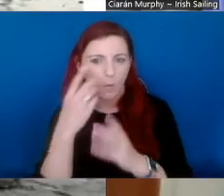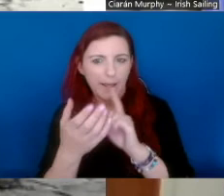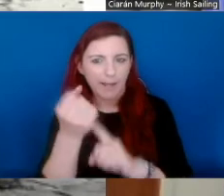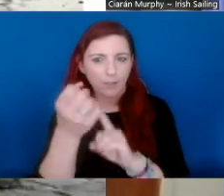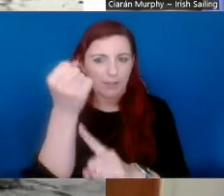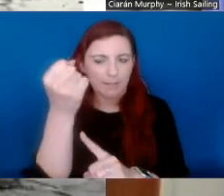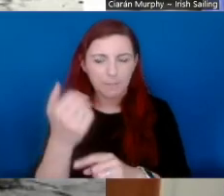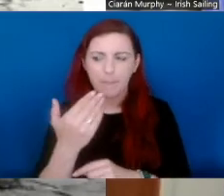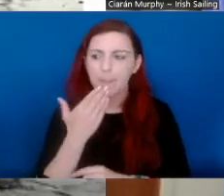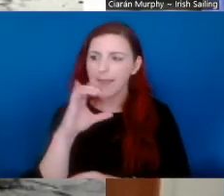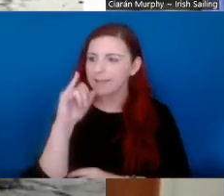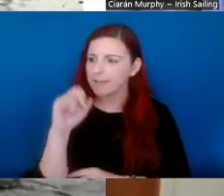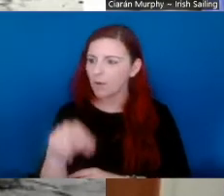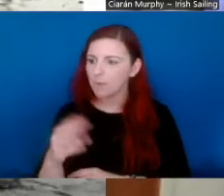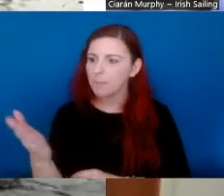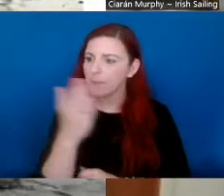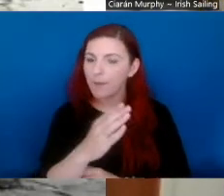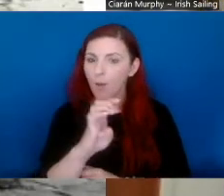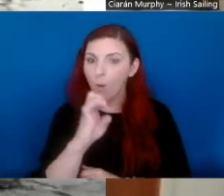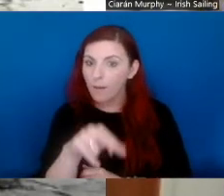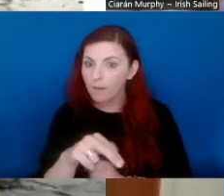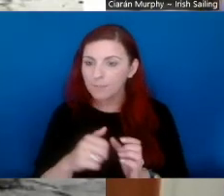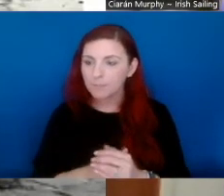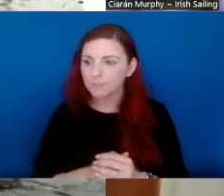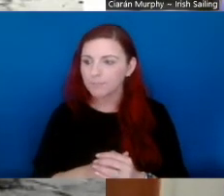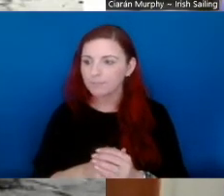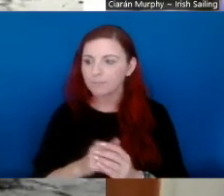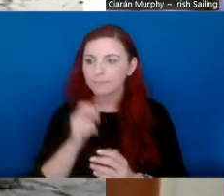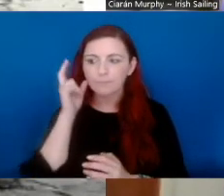Brilliant. Thanks, Ciaran. Uh, over to you, Owen.